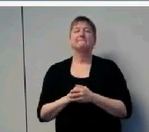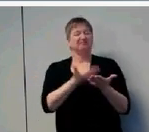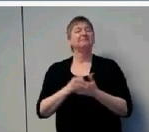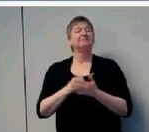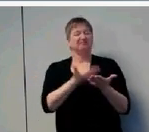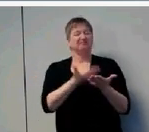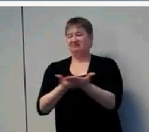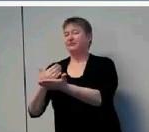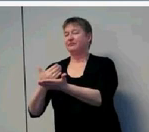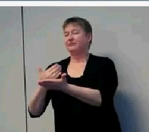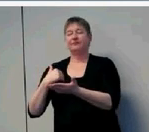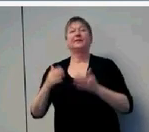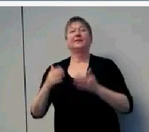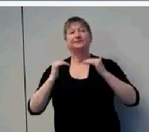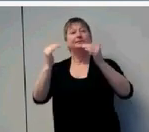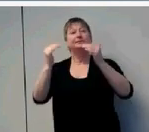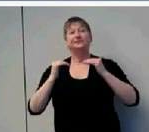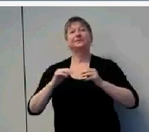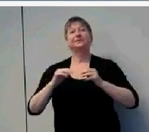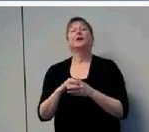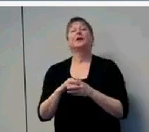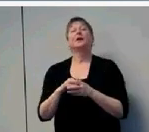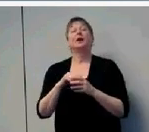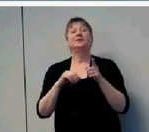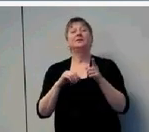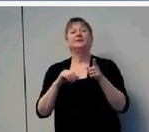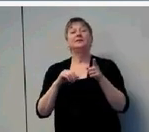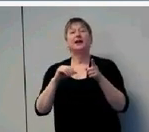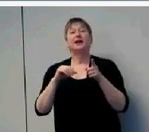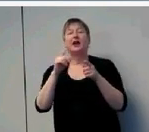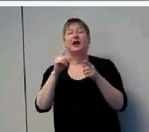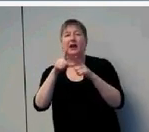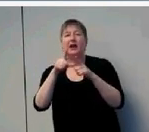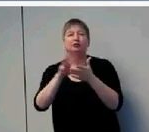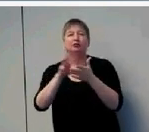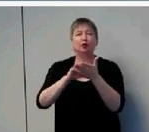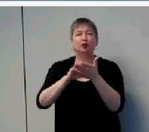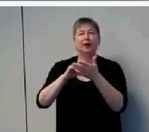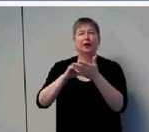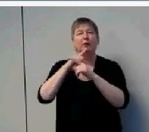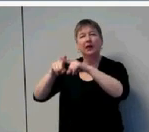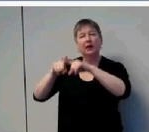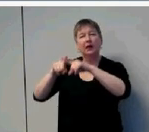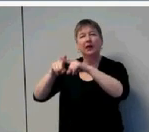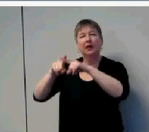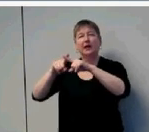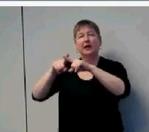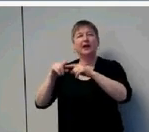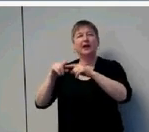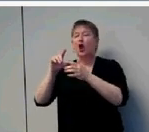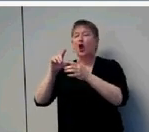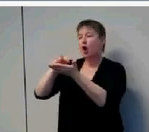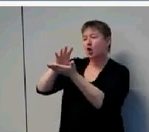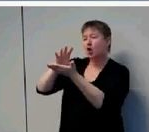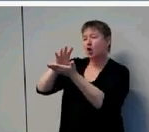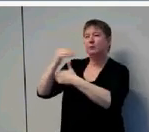heavily on statistical learning processes. In other words, children are pattern detectors. They find regular and